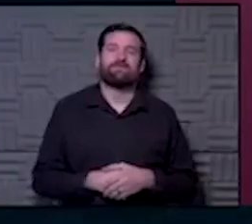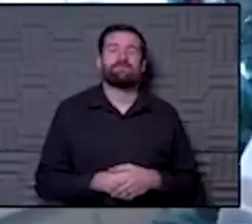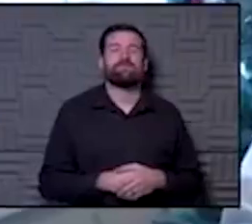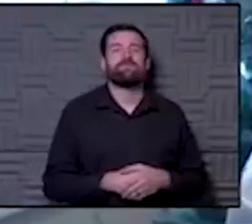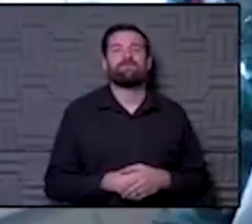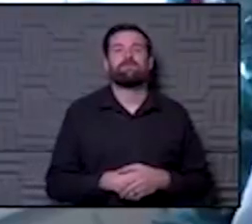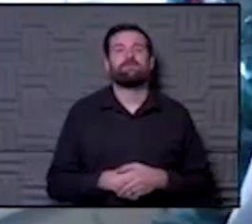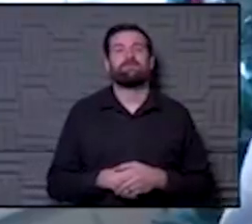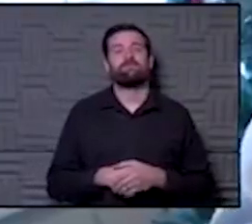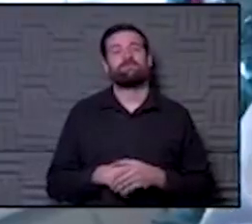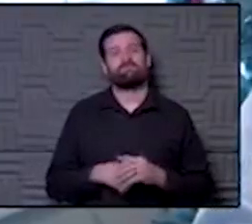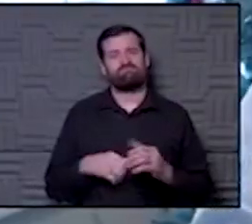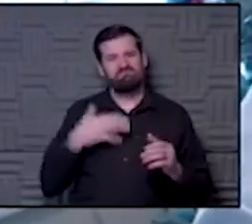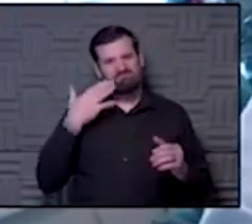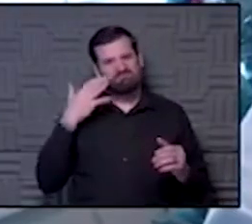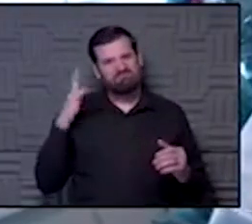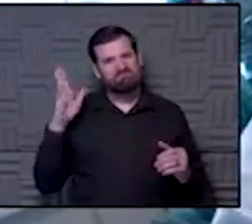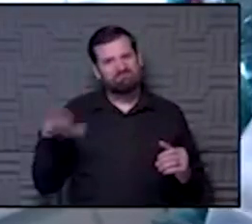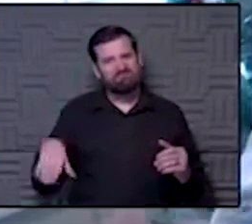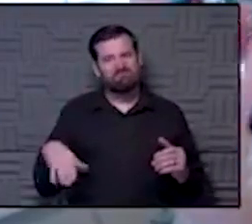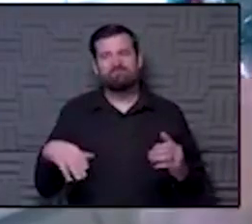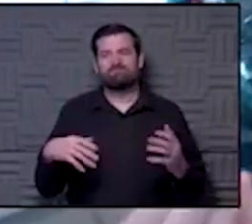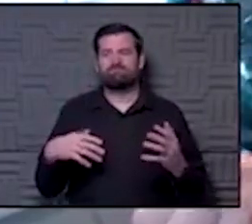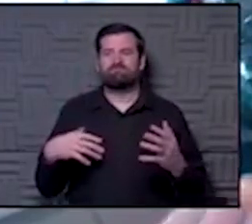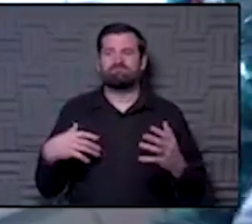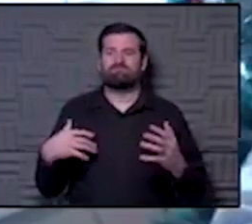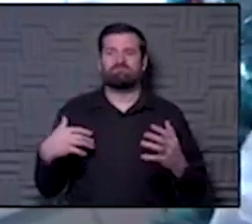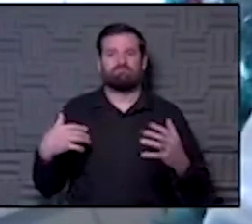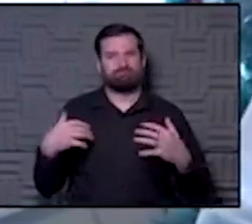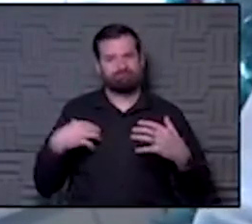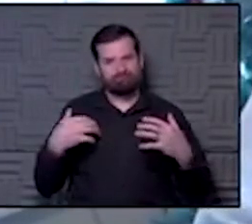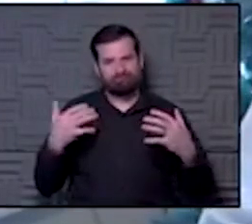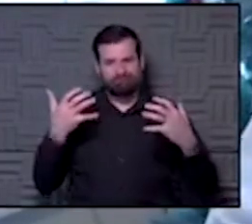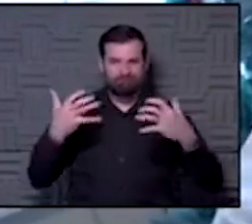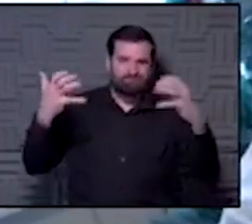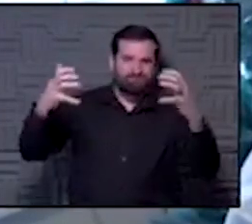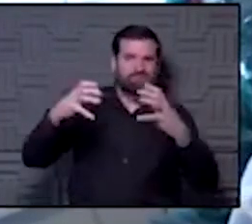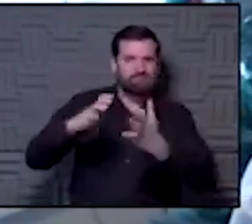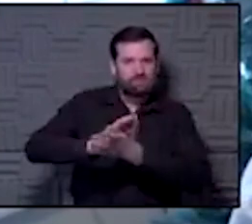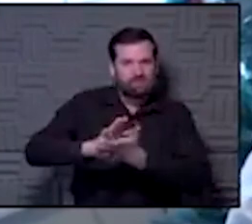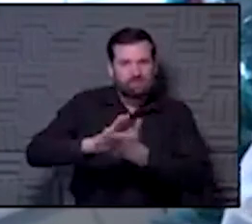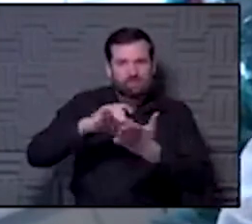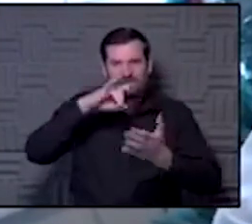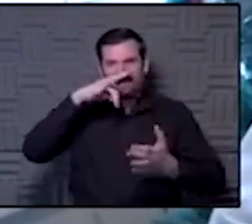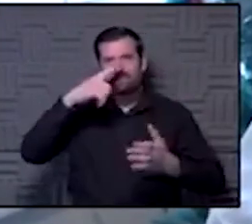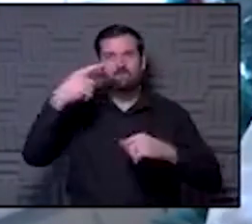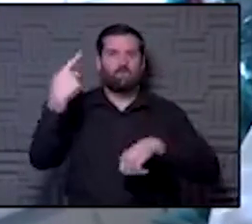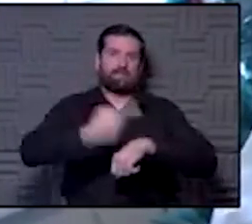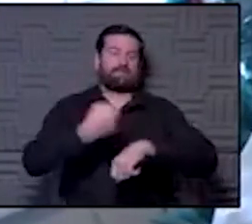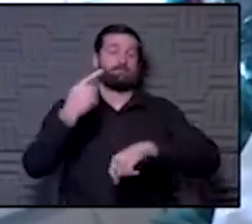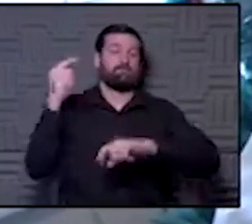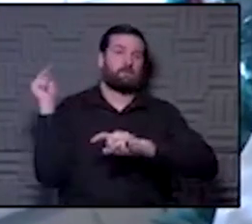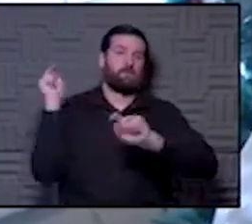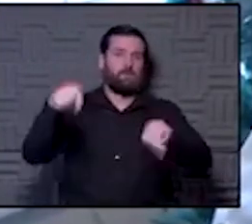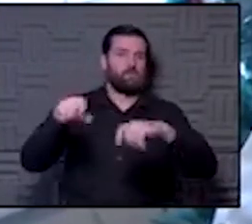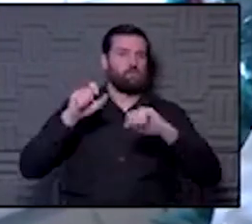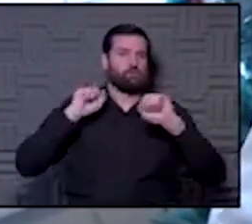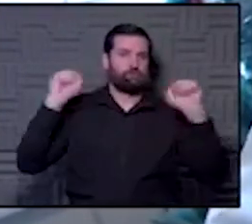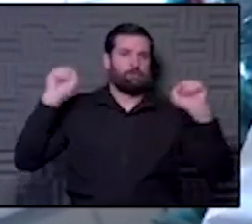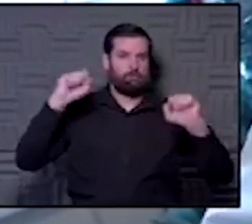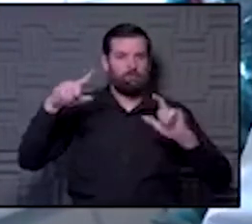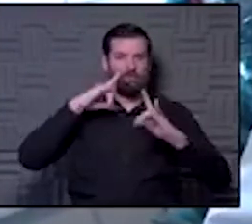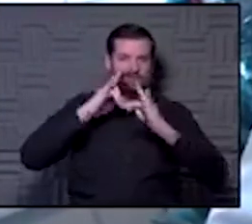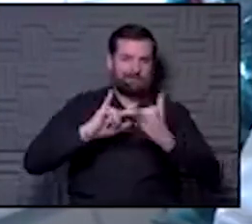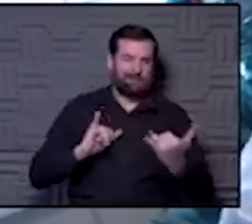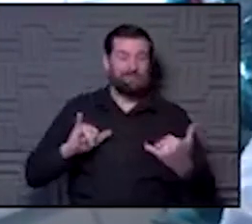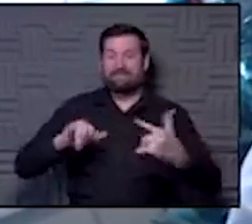you know, having a group of school kids that are all in school. At one time, we went to the gym to get it. It's a